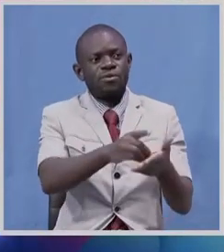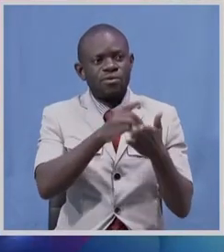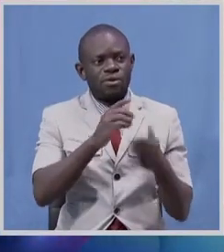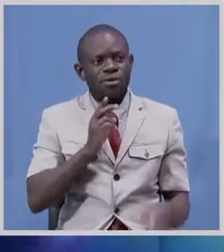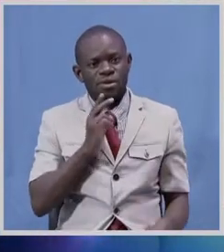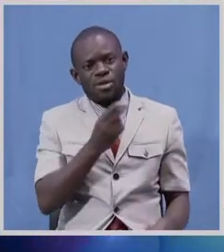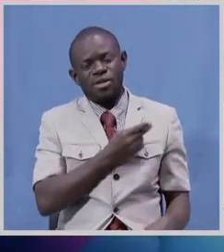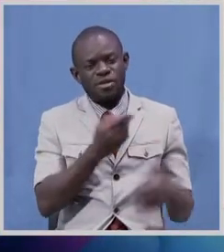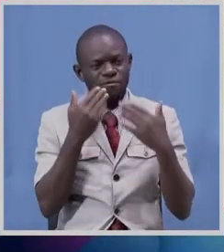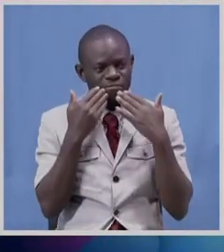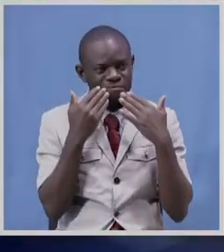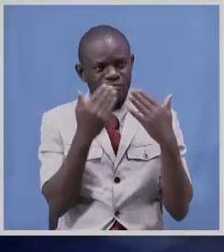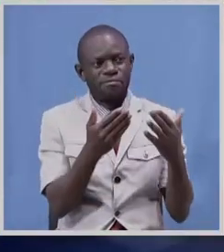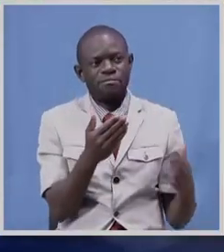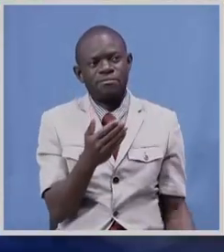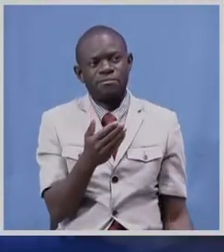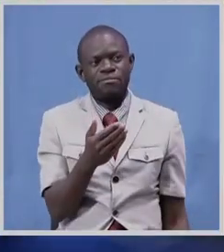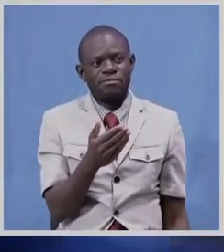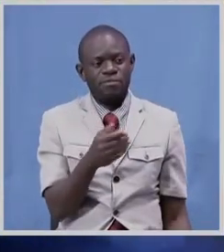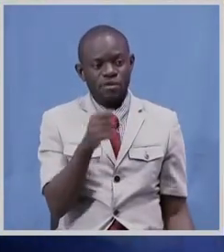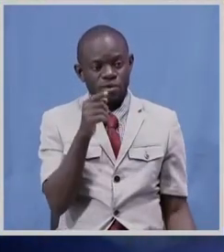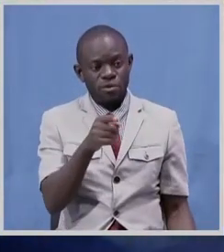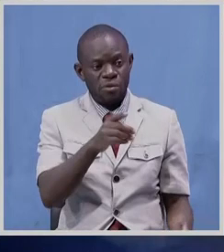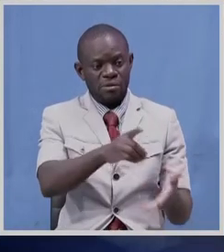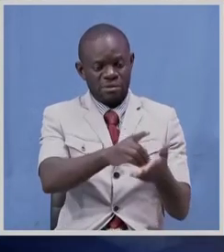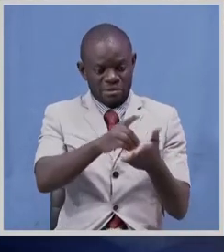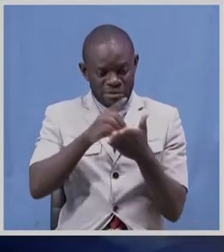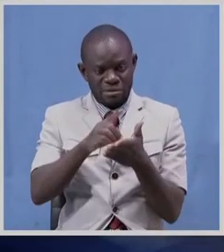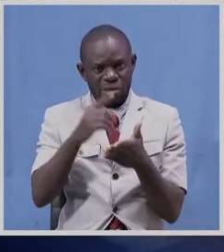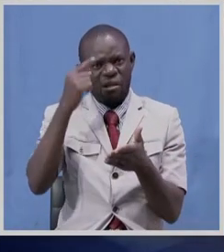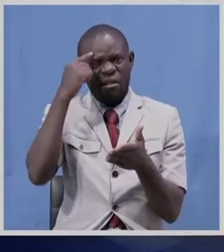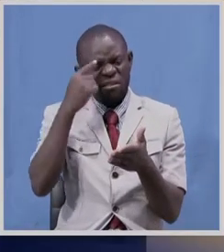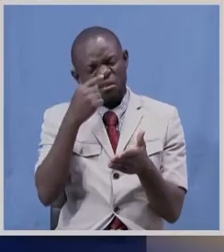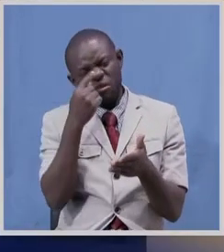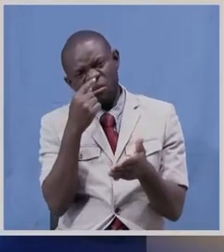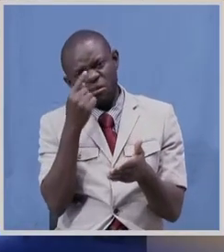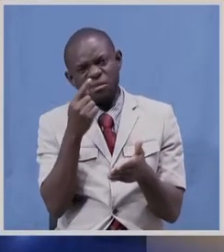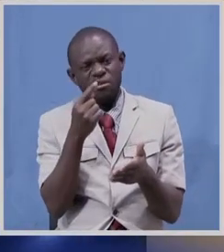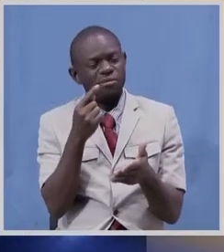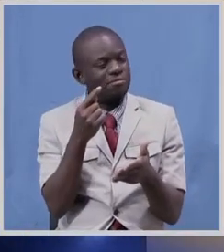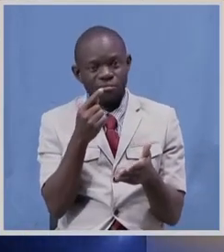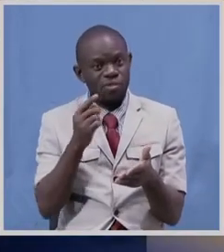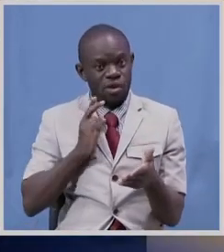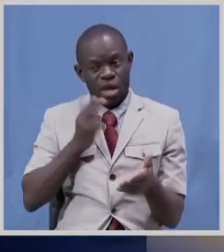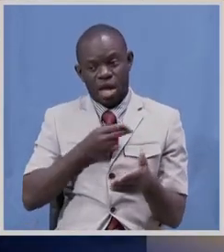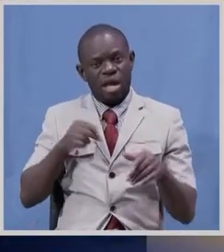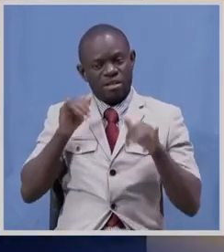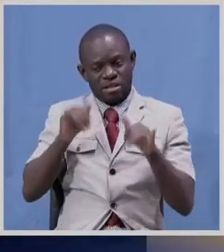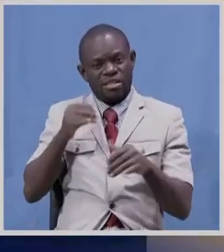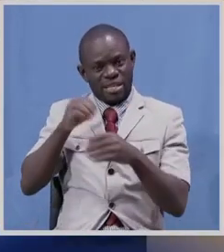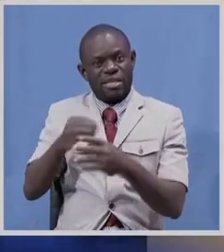indeed indeed may look small in our eyes but to us who are behind these walls